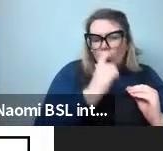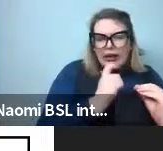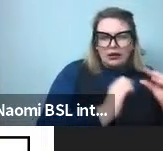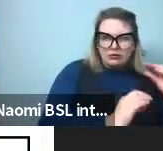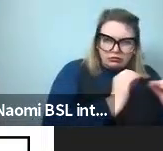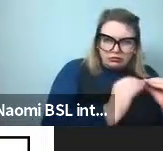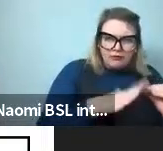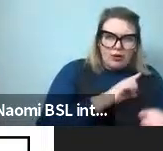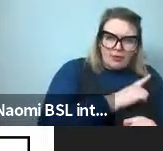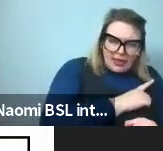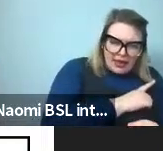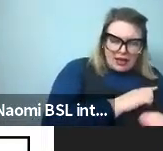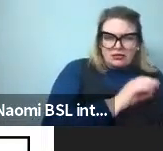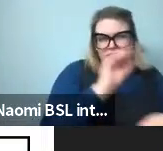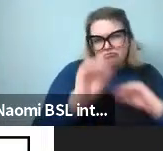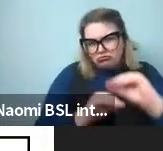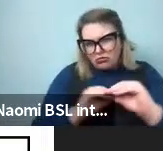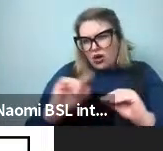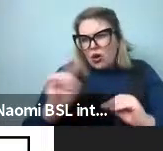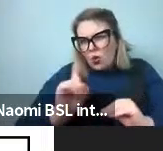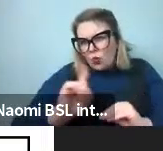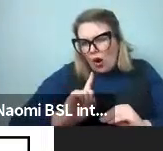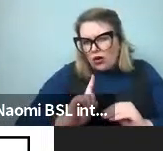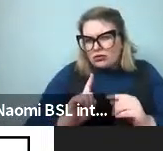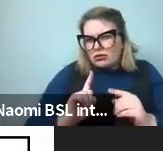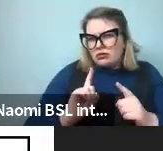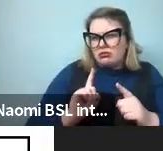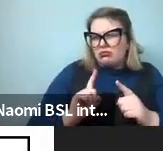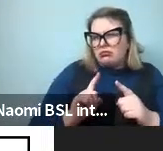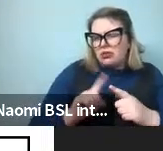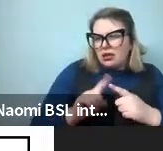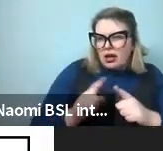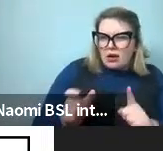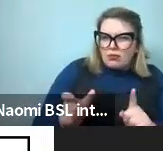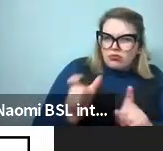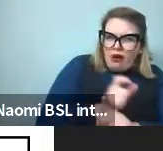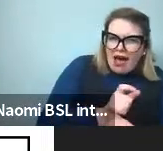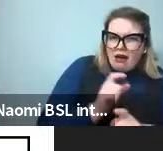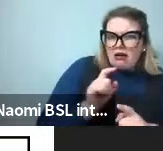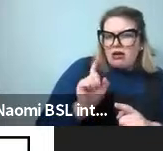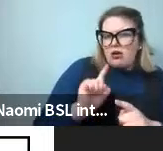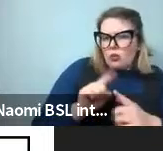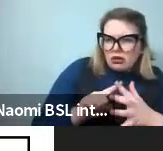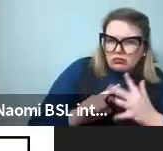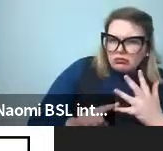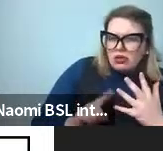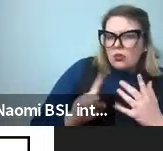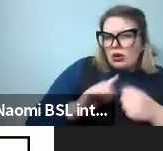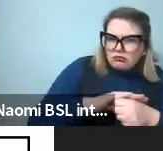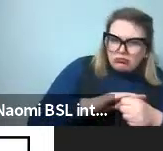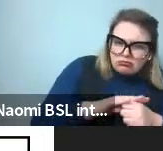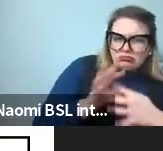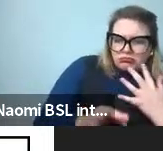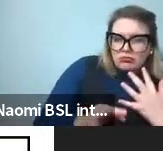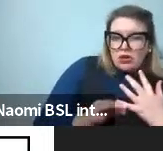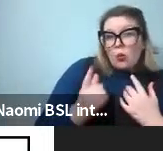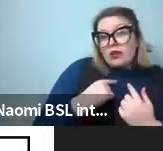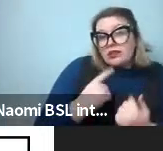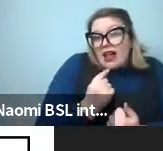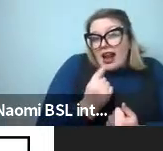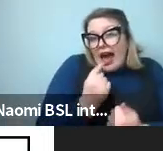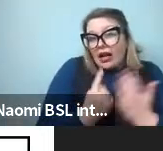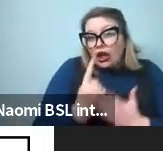making some estimates of what the priors are on the likelihood of talking about colors, the likelihood of the words, of those color words in